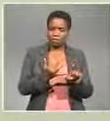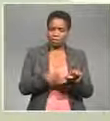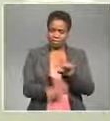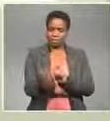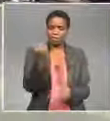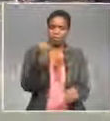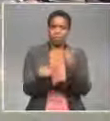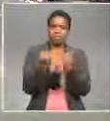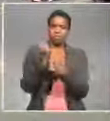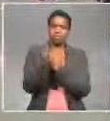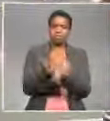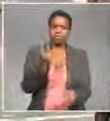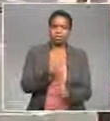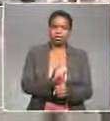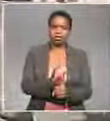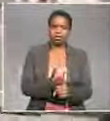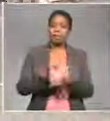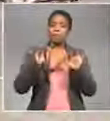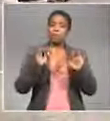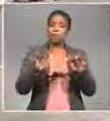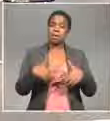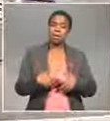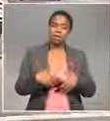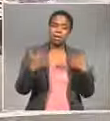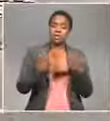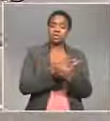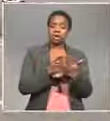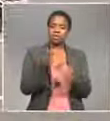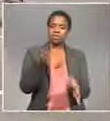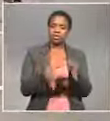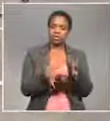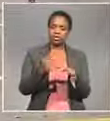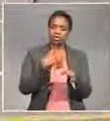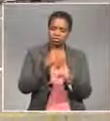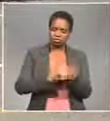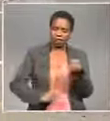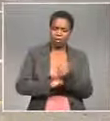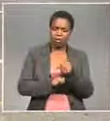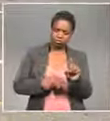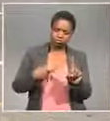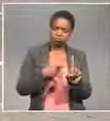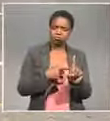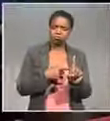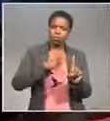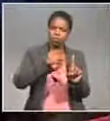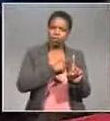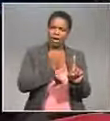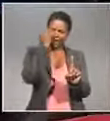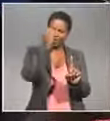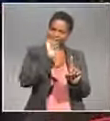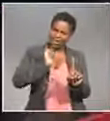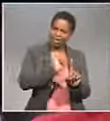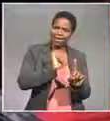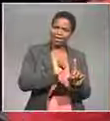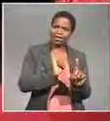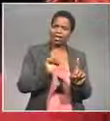to court civil society and some politicians continue to show him strong support John